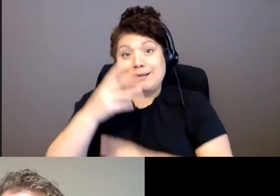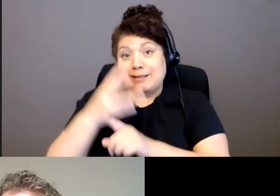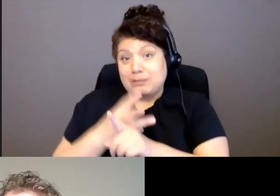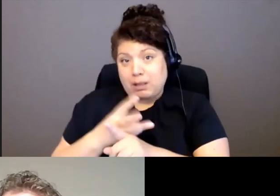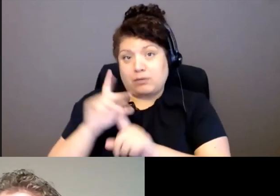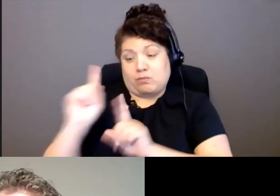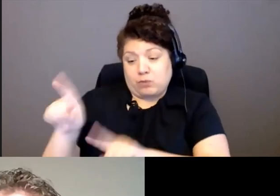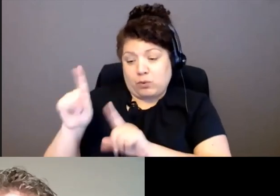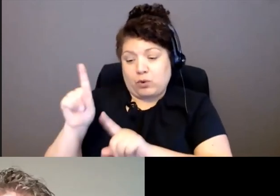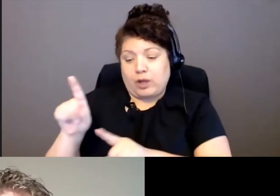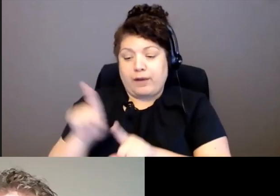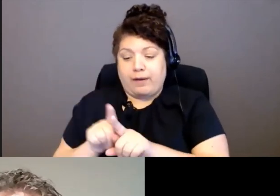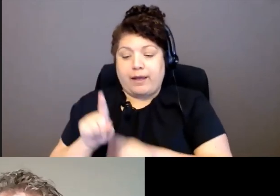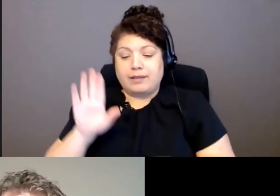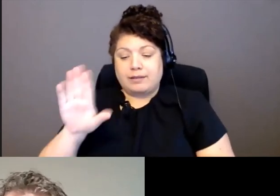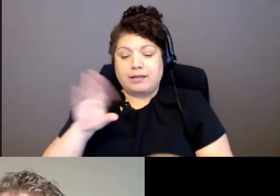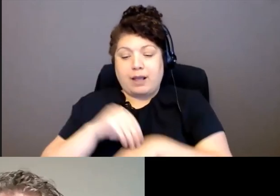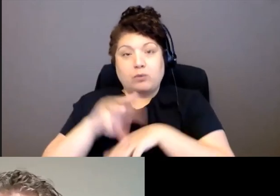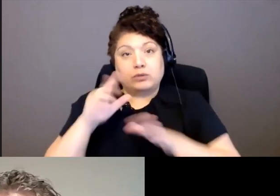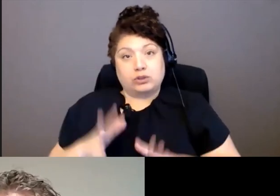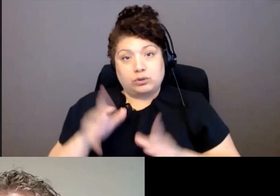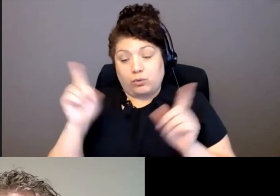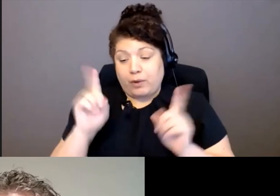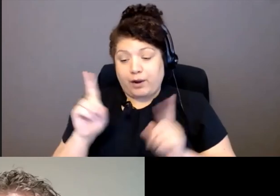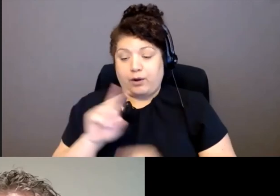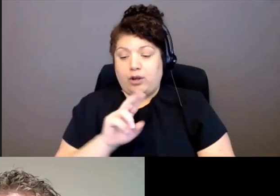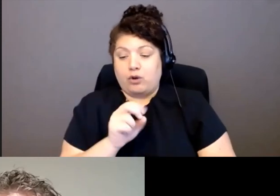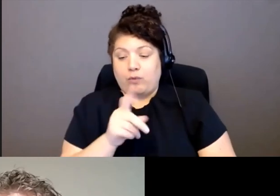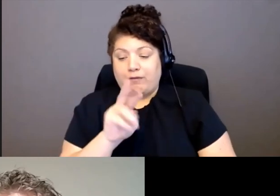Reverend Tommy Beardy Memorial Treatment Centre.